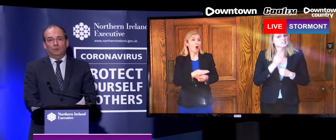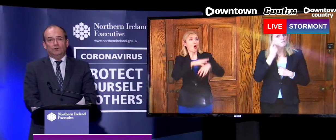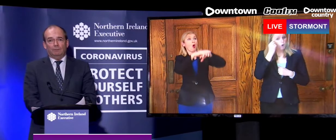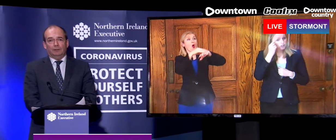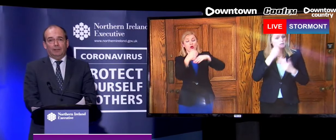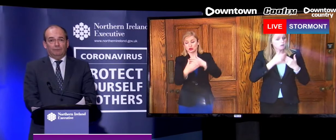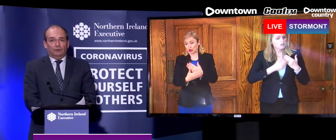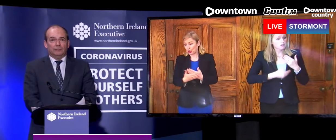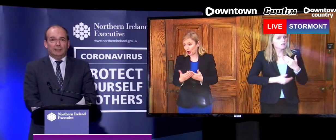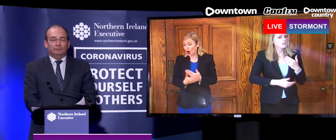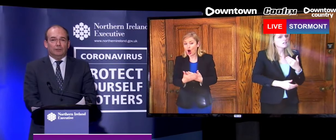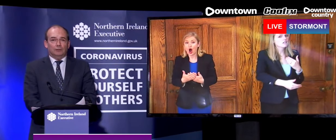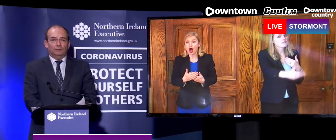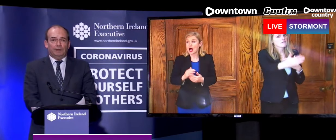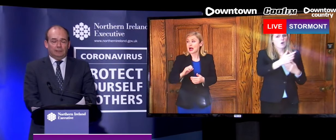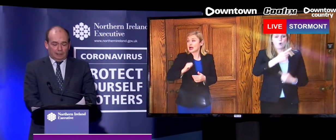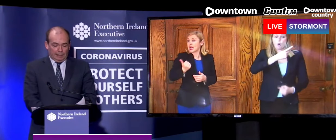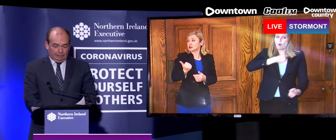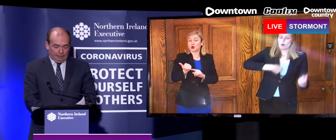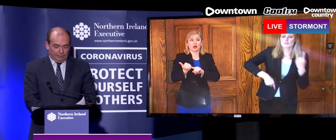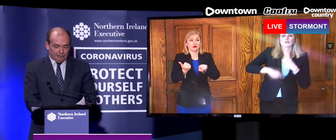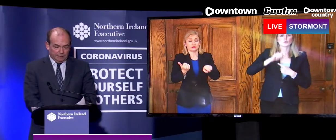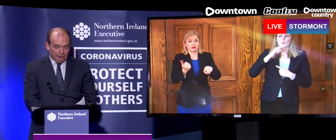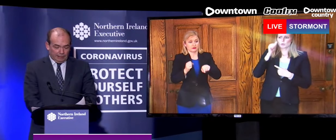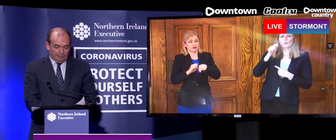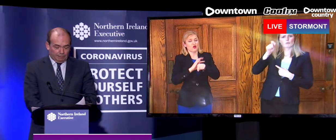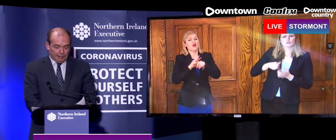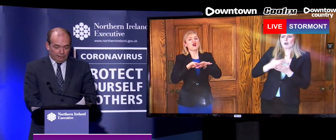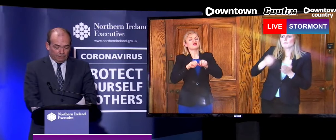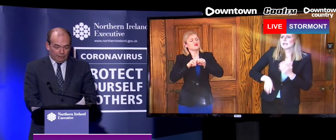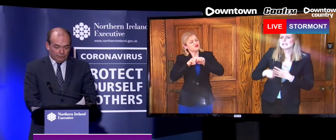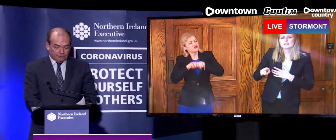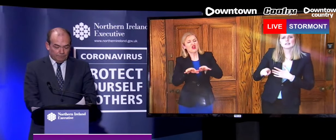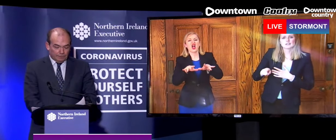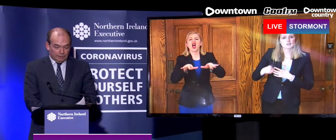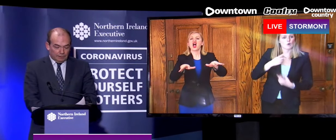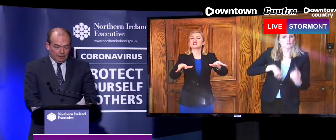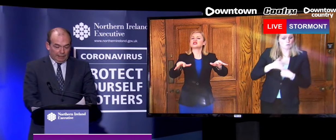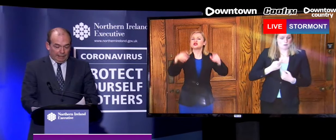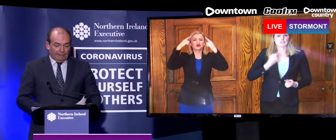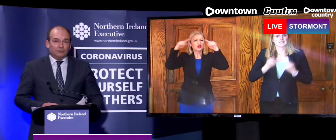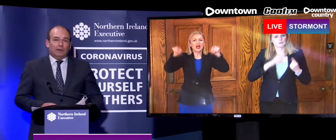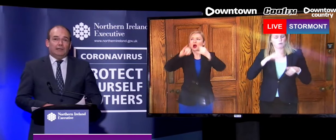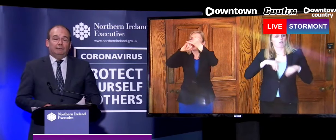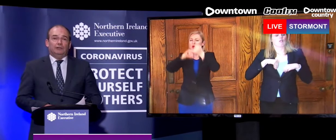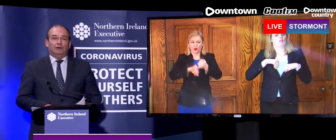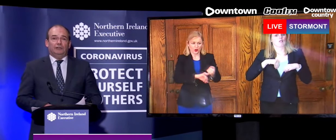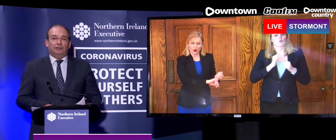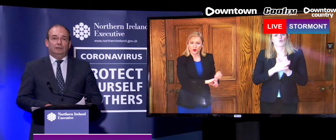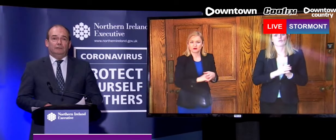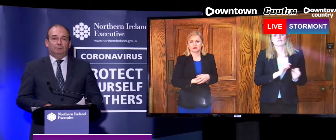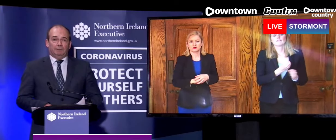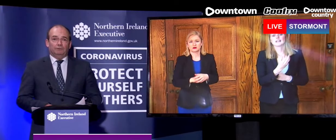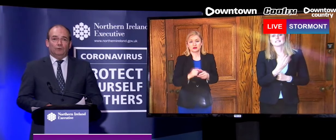will know someone, if not ourselves, who have been affected by the virus. And that's why I'm